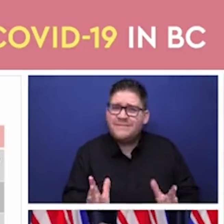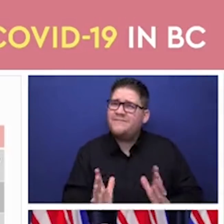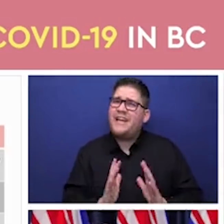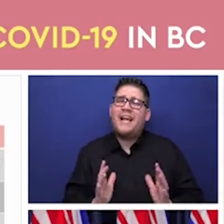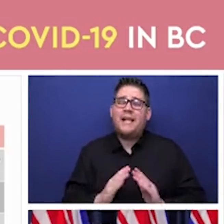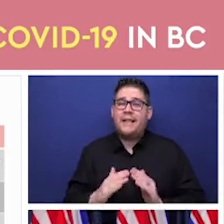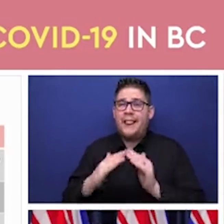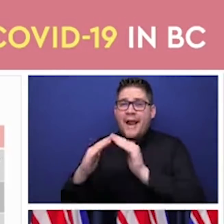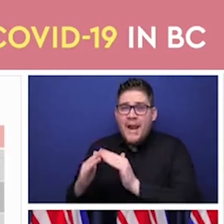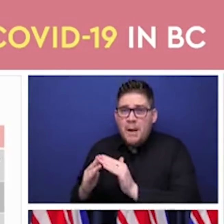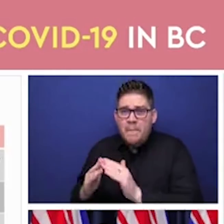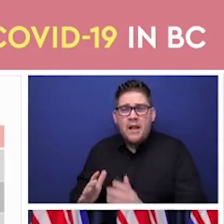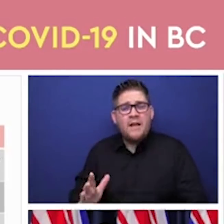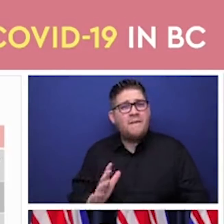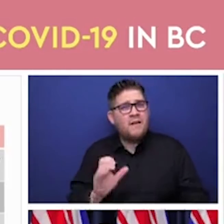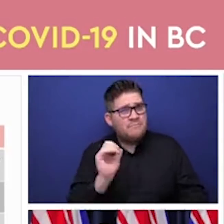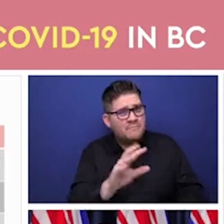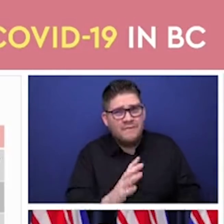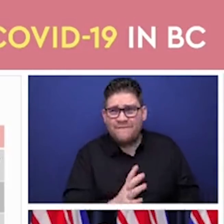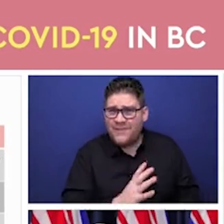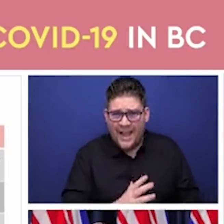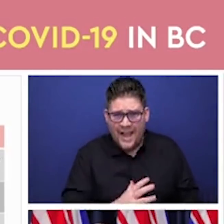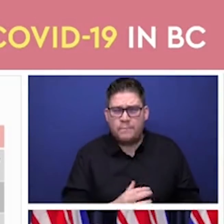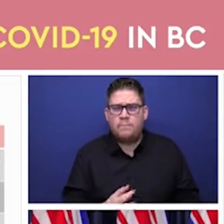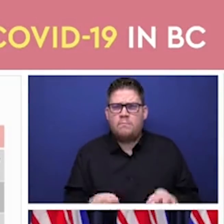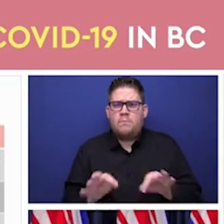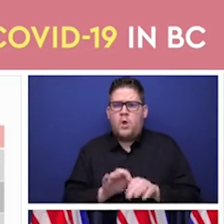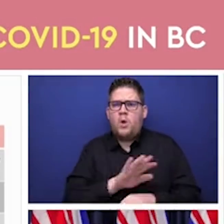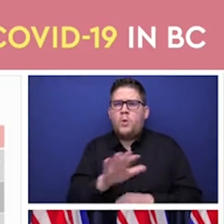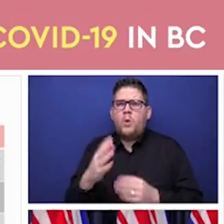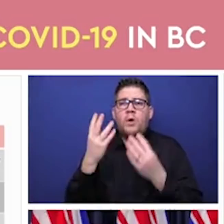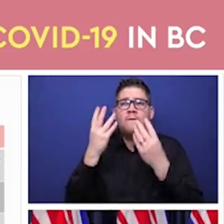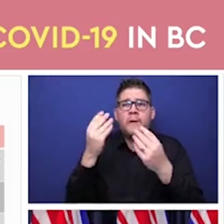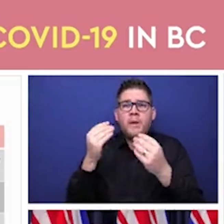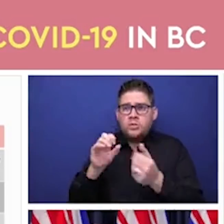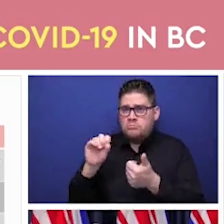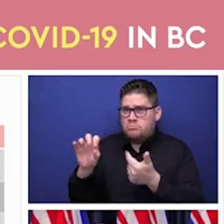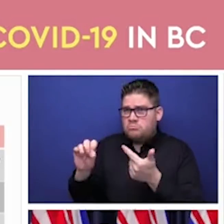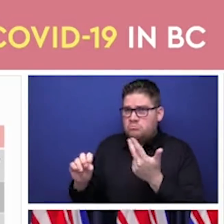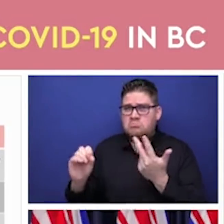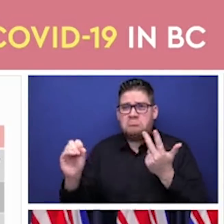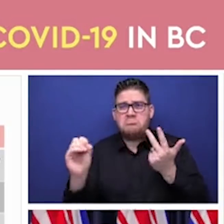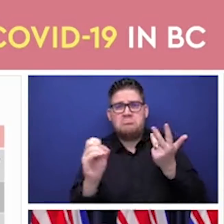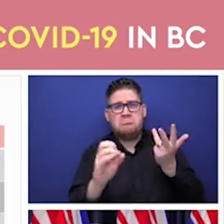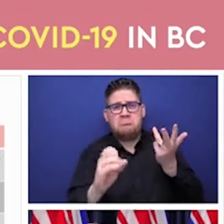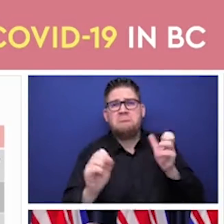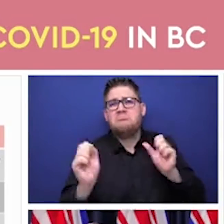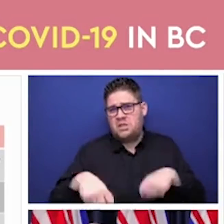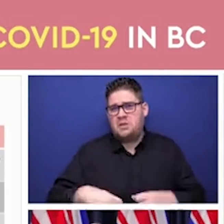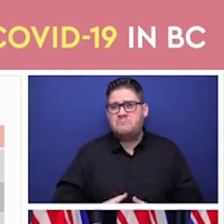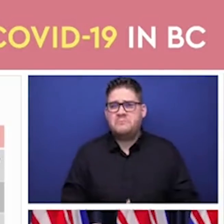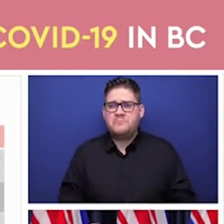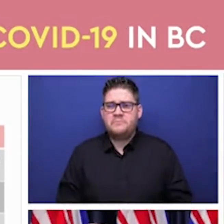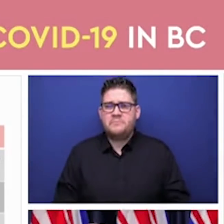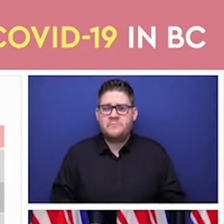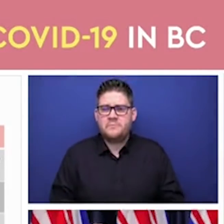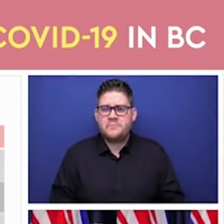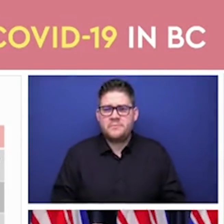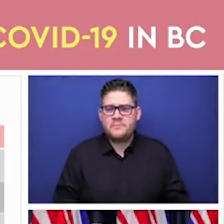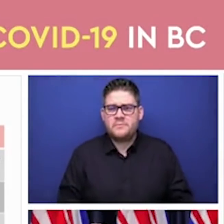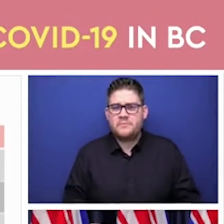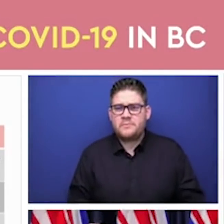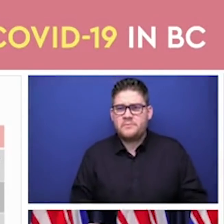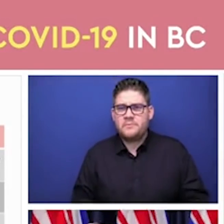COVID issues, there is the COVID line she will be able to call and ask her family doctor who is well informed.